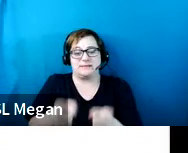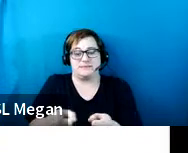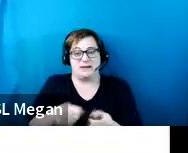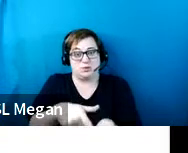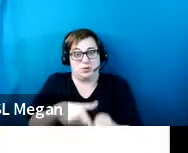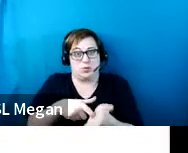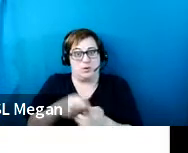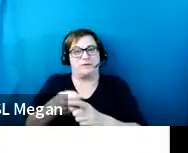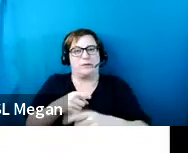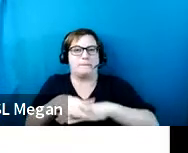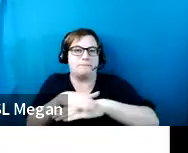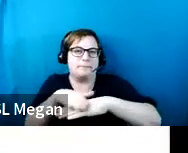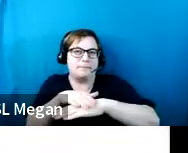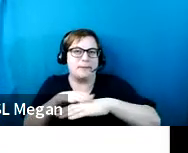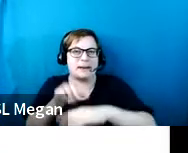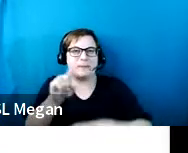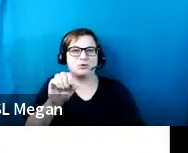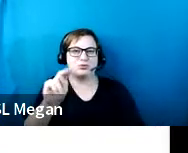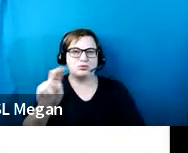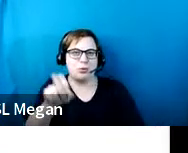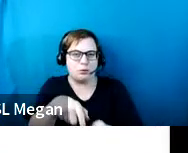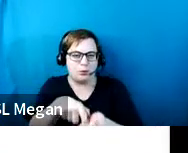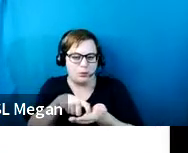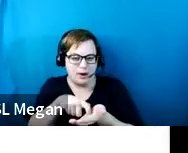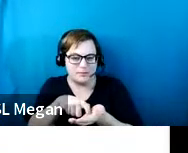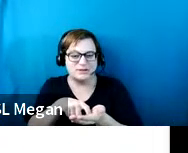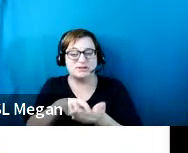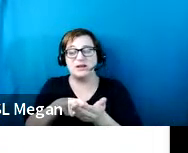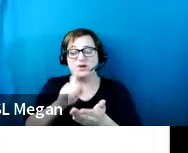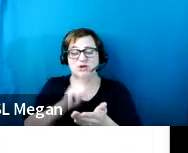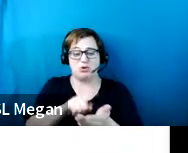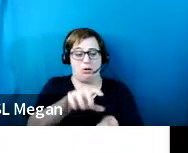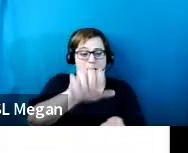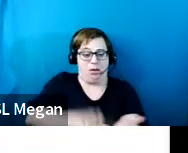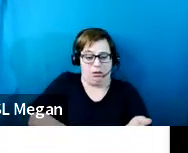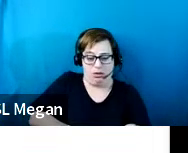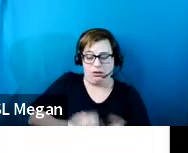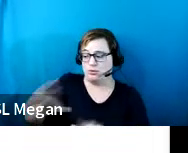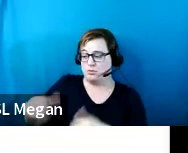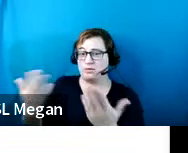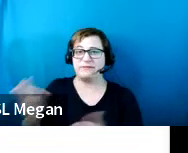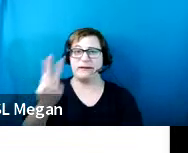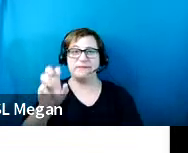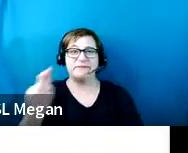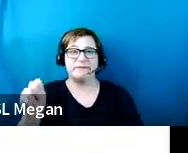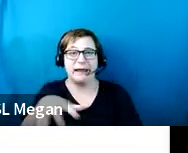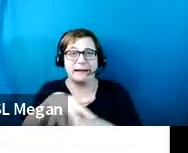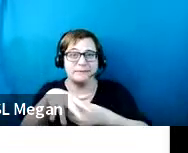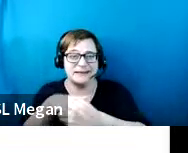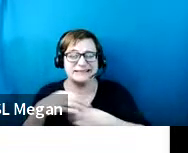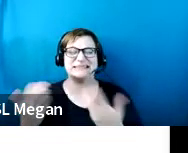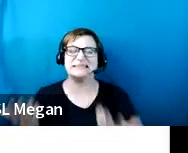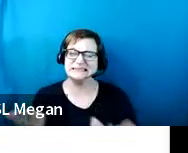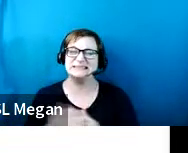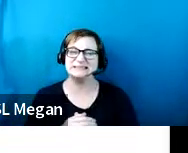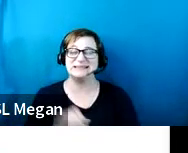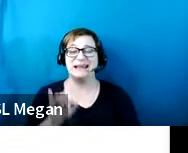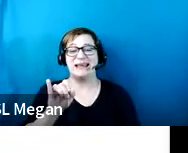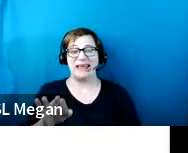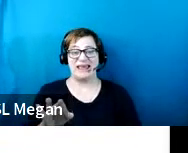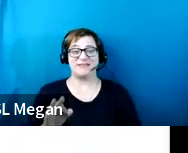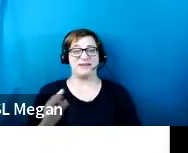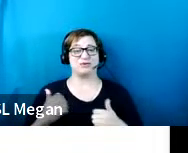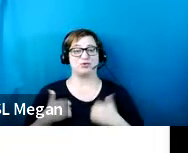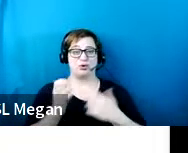zoning requirements just to create a van space. So in an existing facility, if you currently did